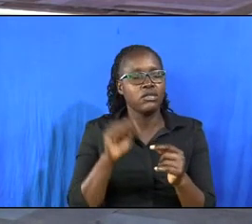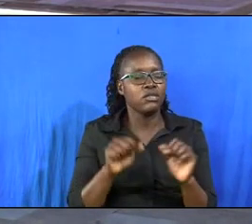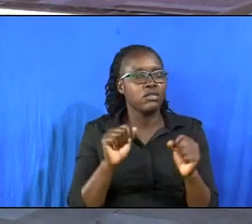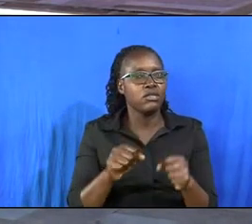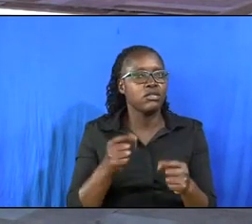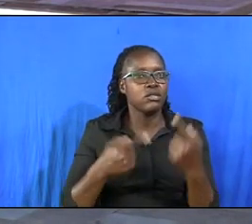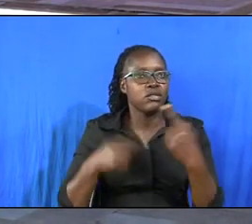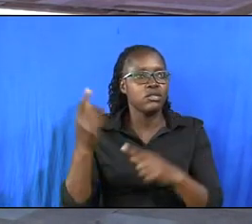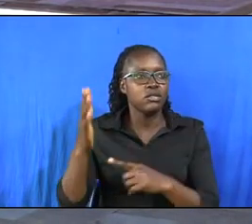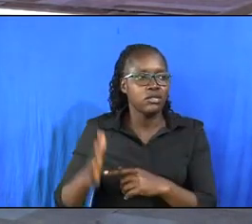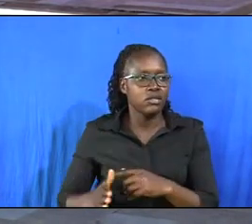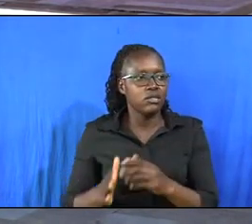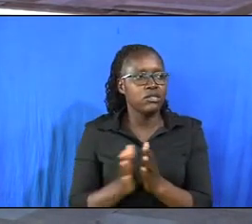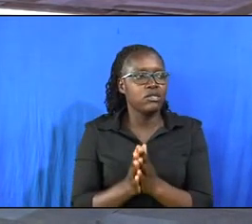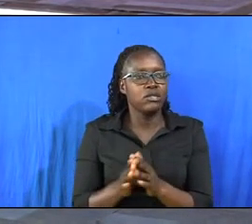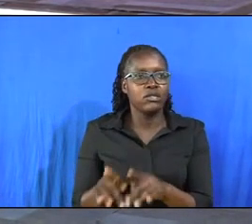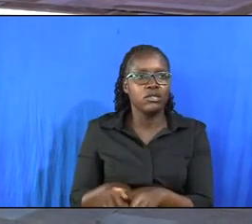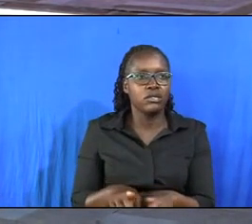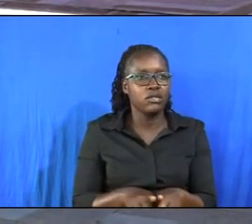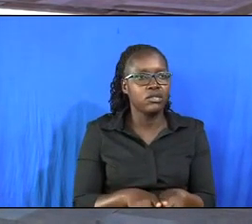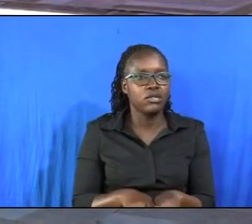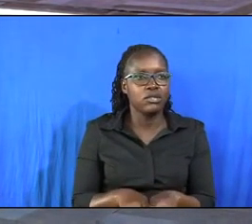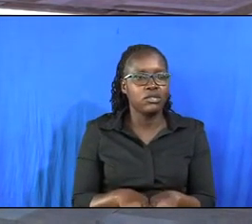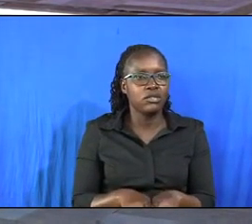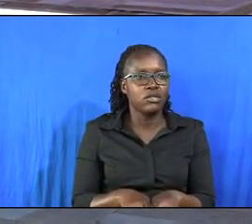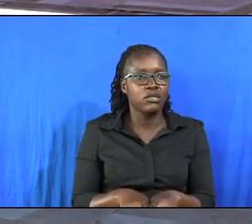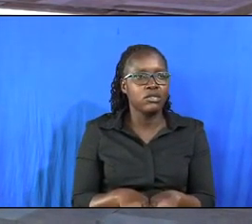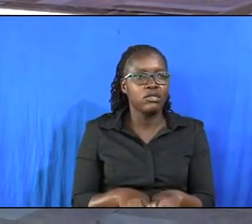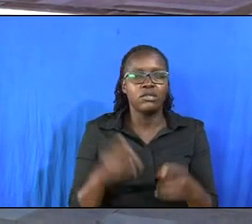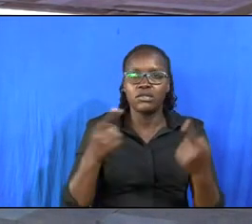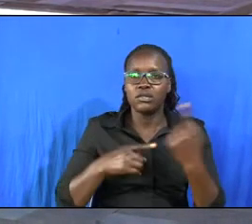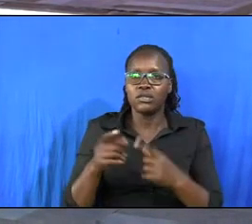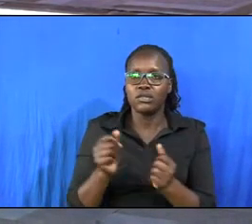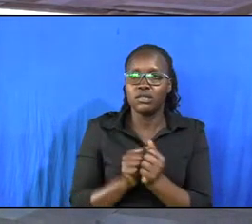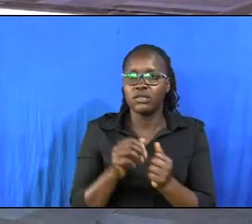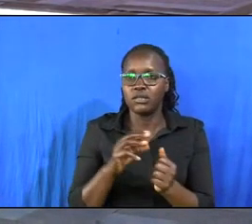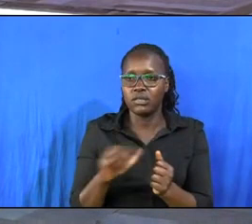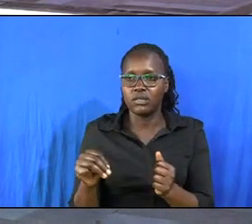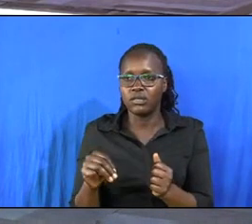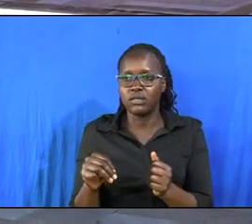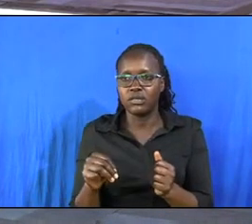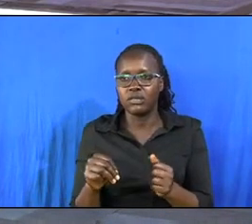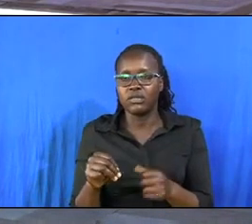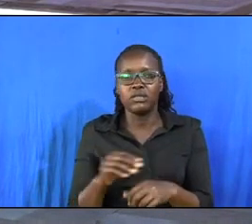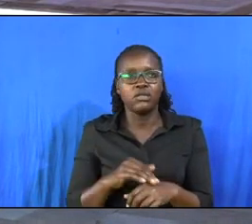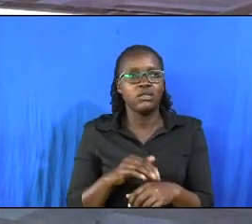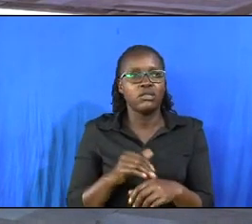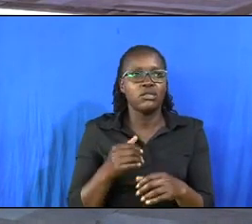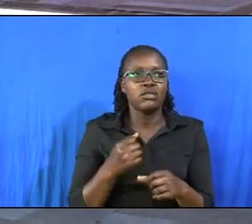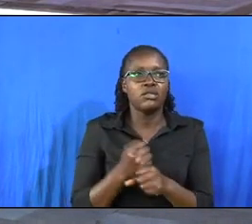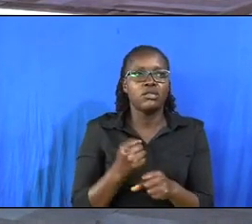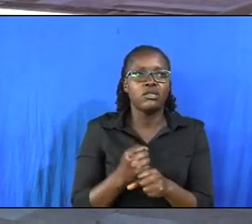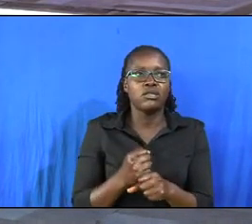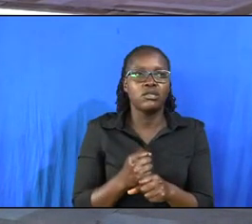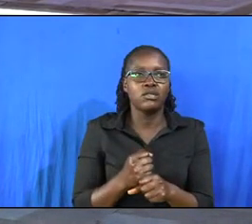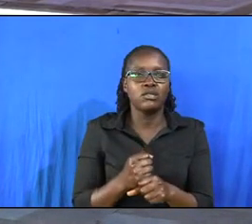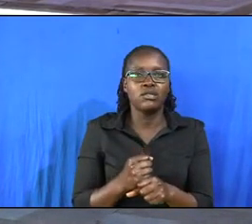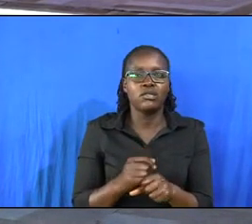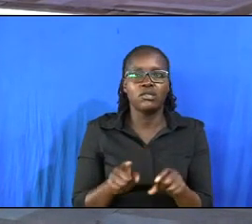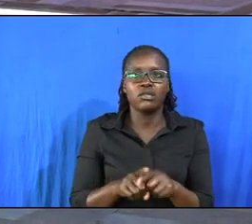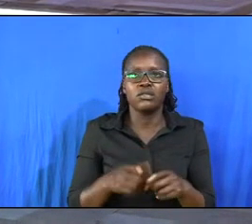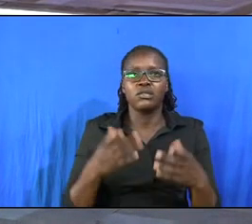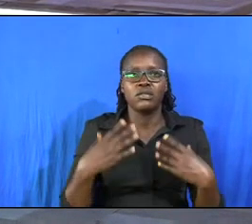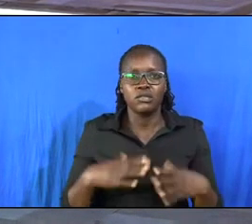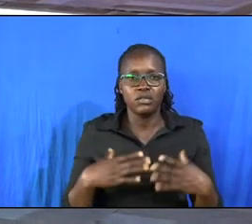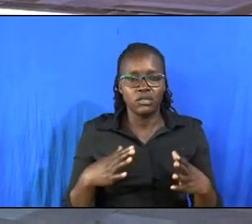side of the winners. You will conquer along with him. This is what we have been called to as Christians, that